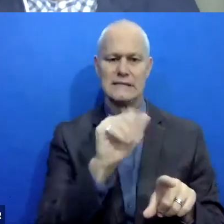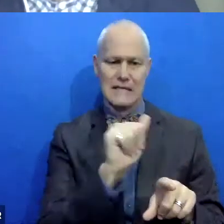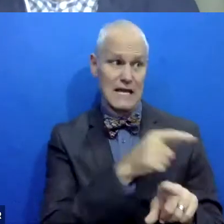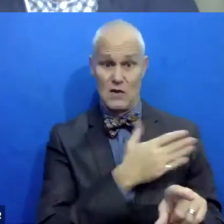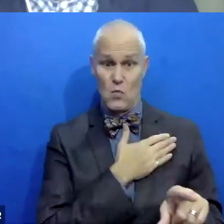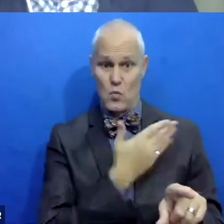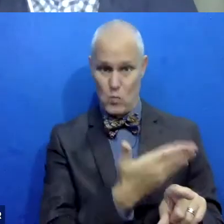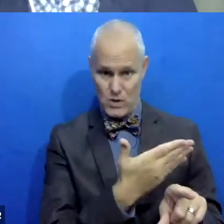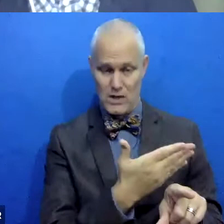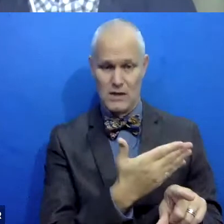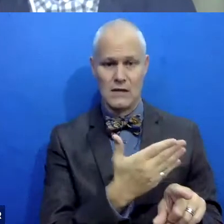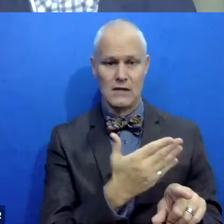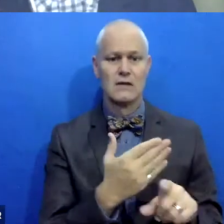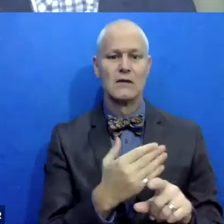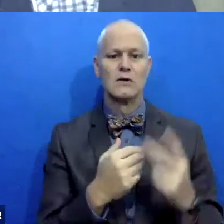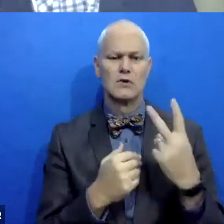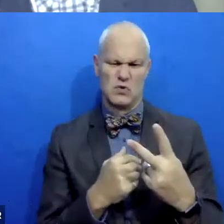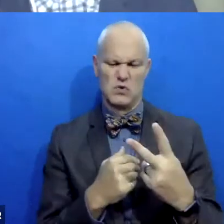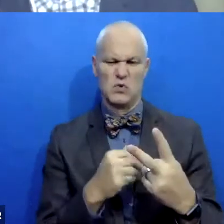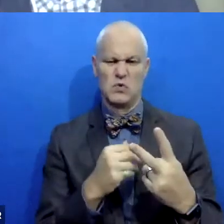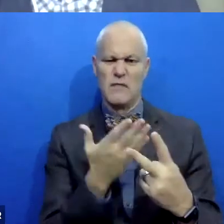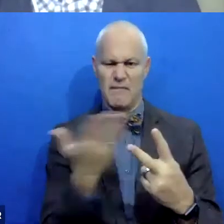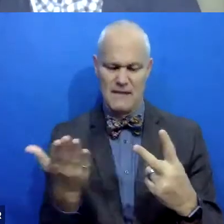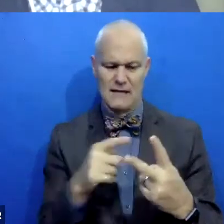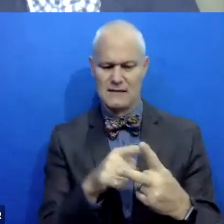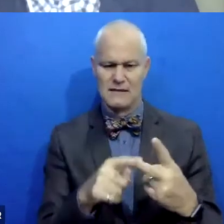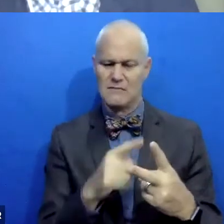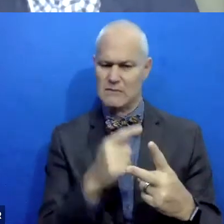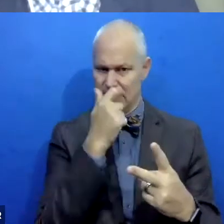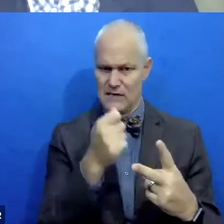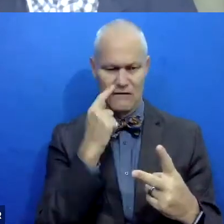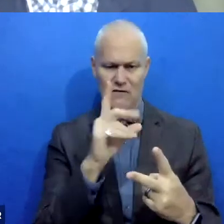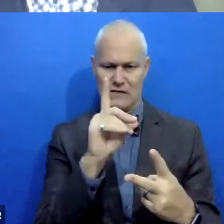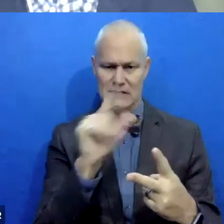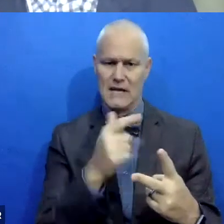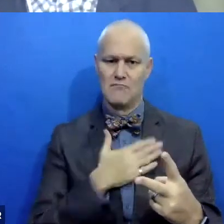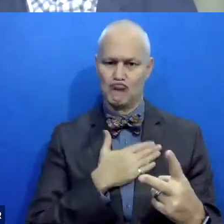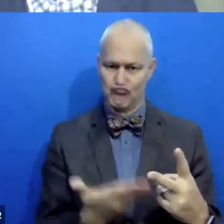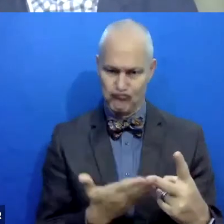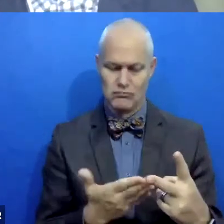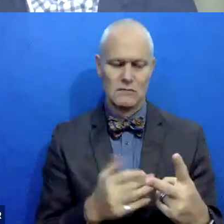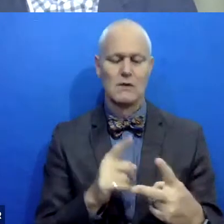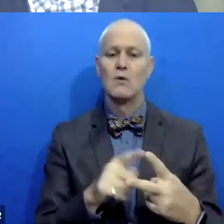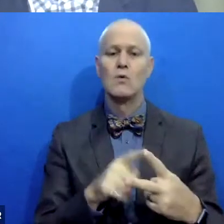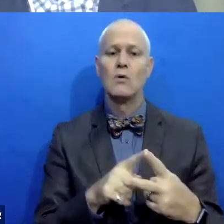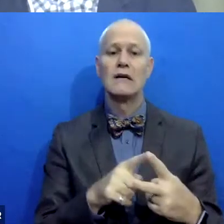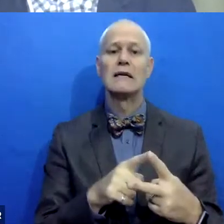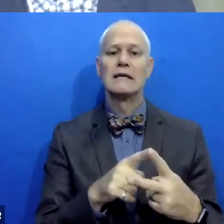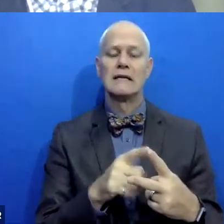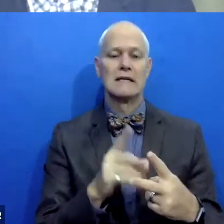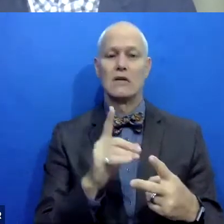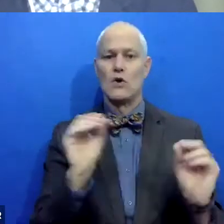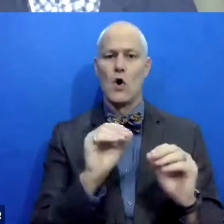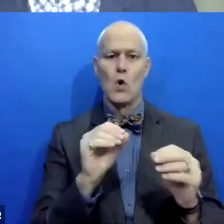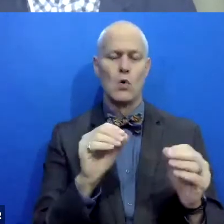to do, uh, two primary things that are quite interesting for DAs to, to commit to do. One is to have discretion list diversion.